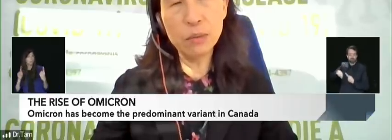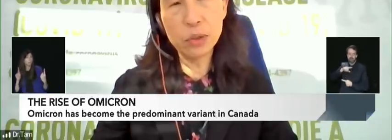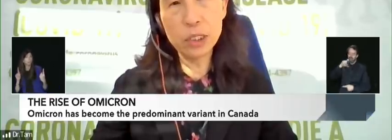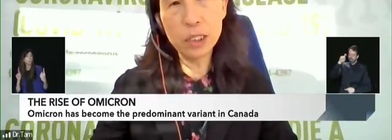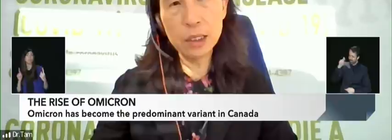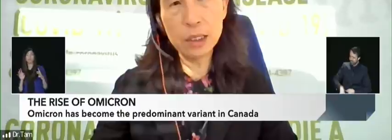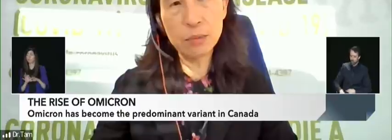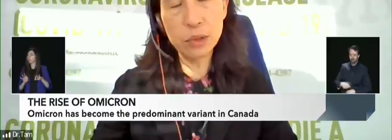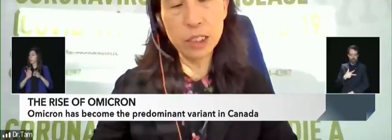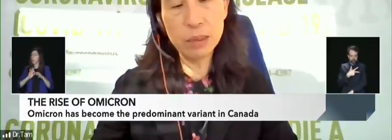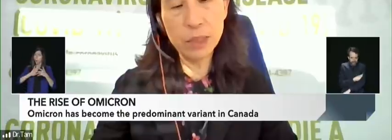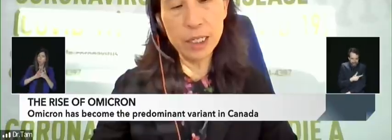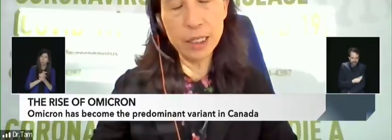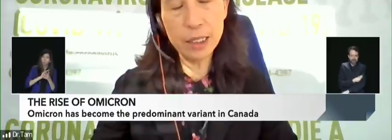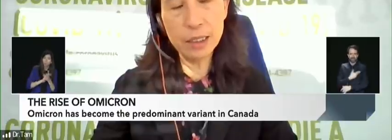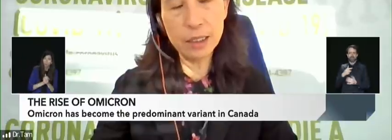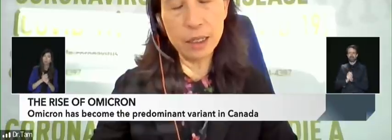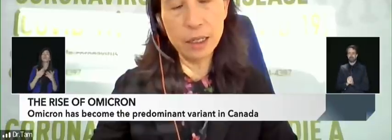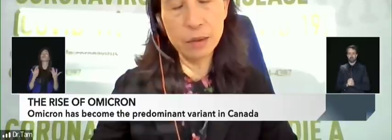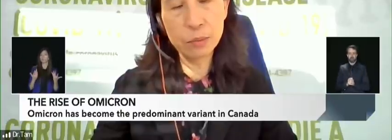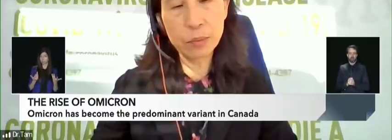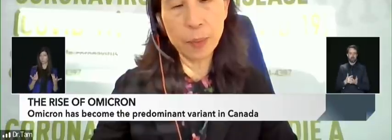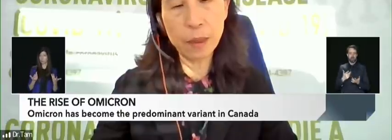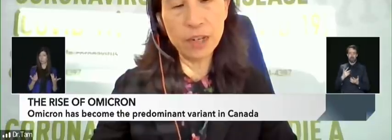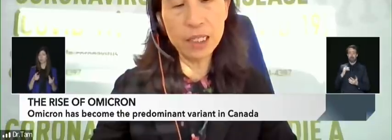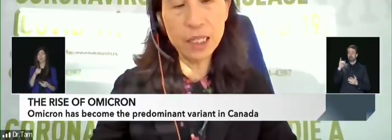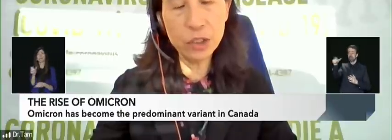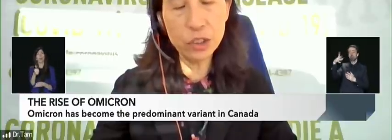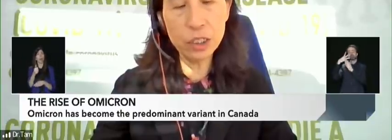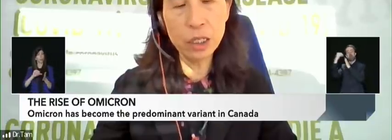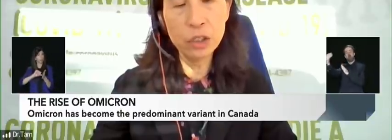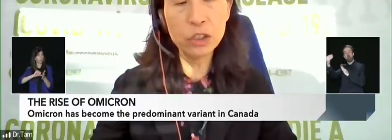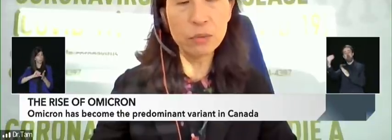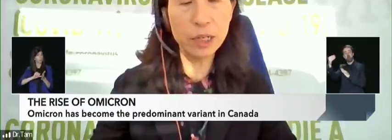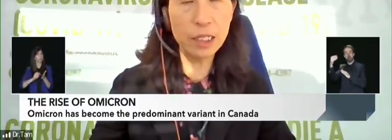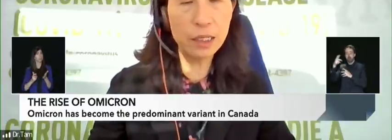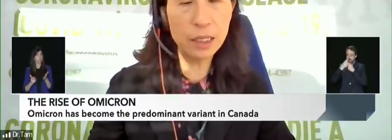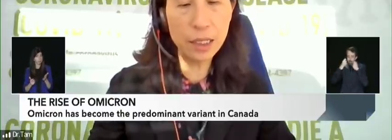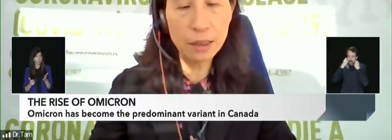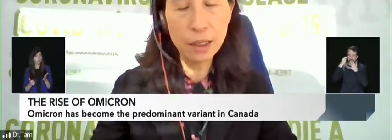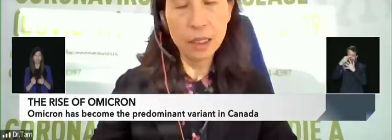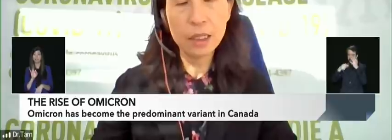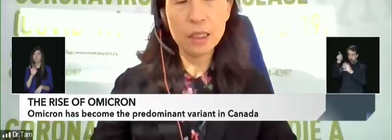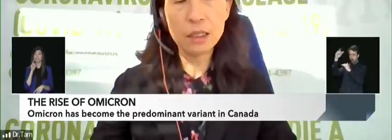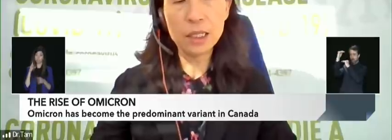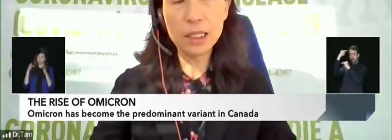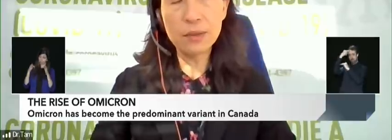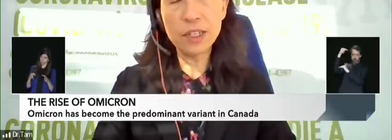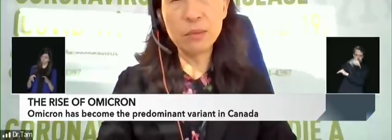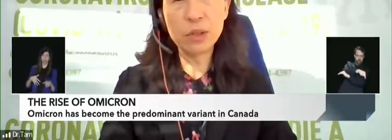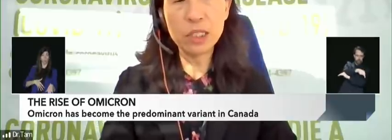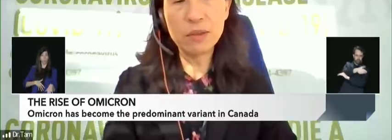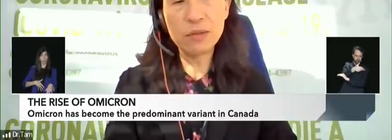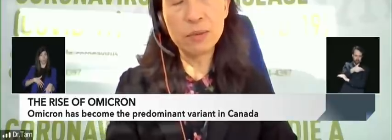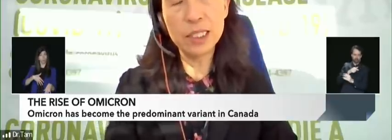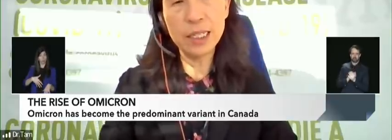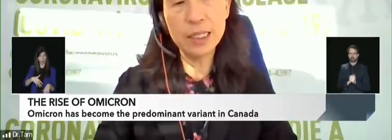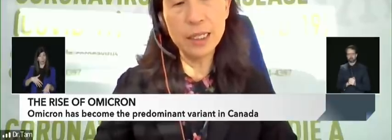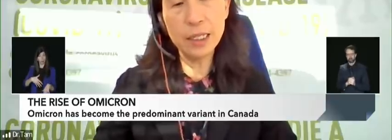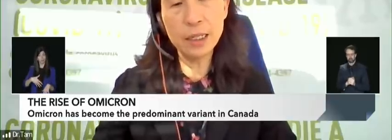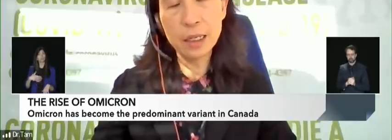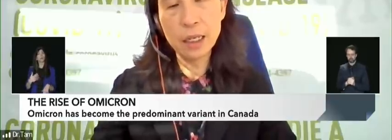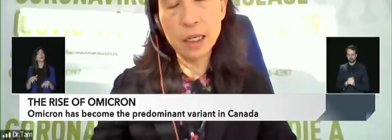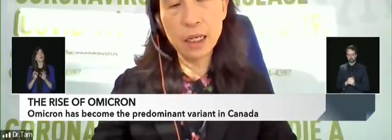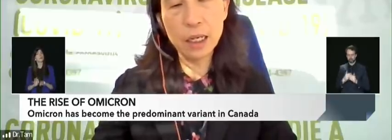other really important point to make is vaccination during pregnancy. So this is very important for